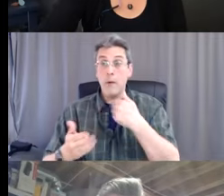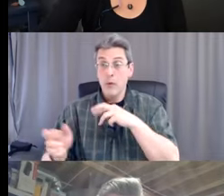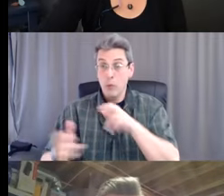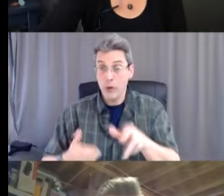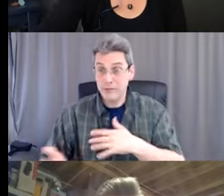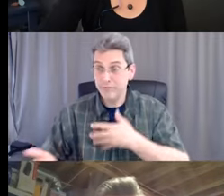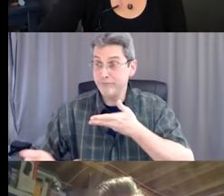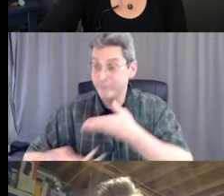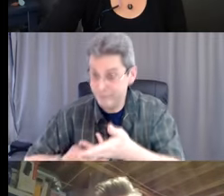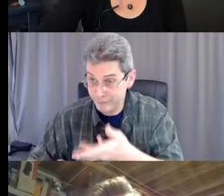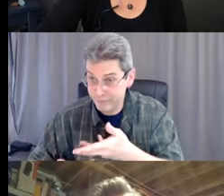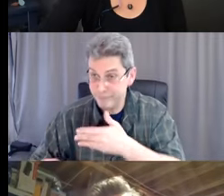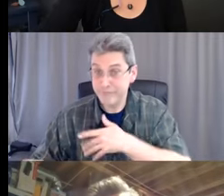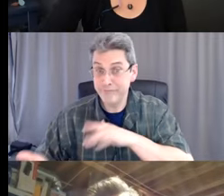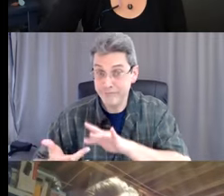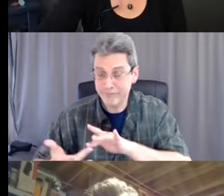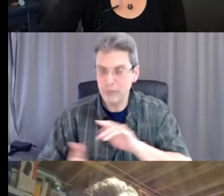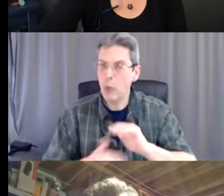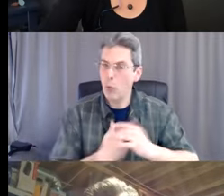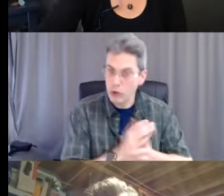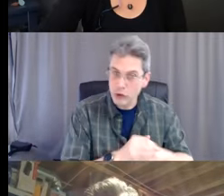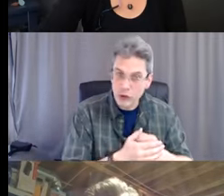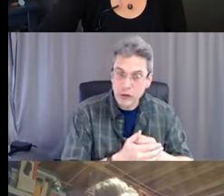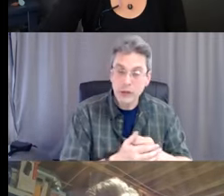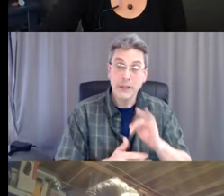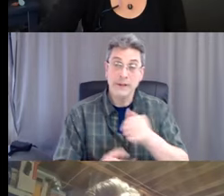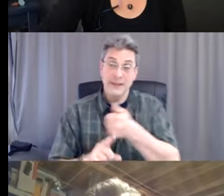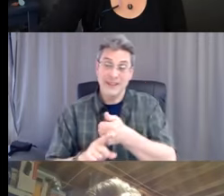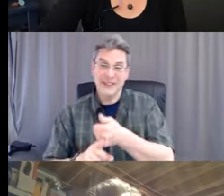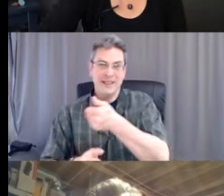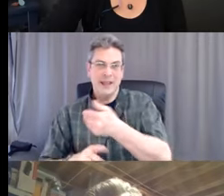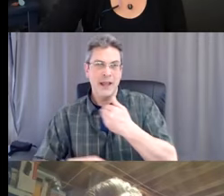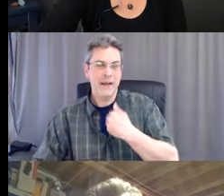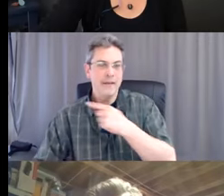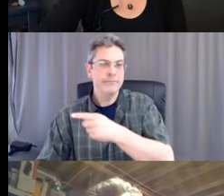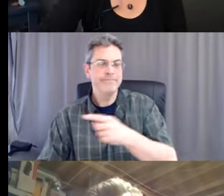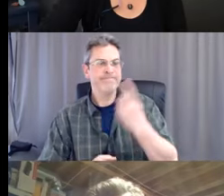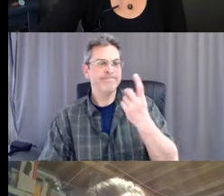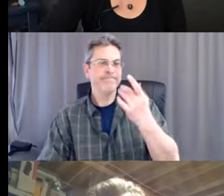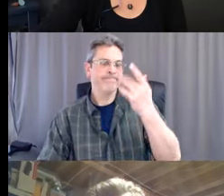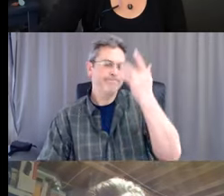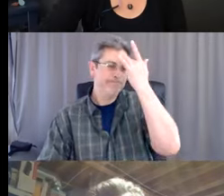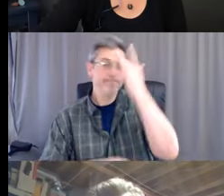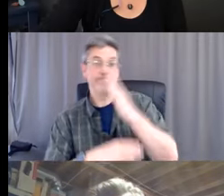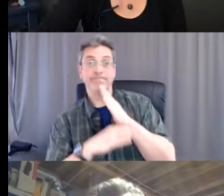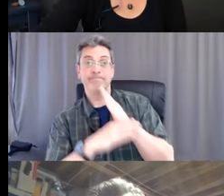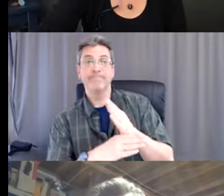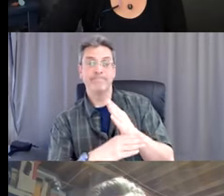Especially when you're dealing with immunocompromised individuals. Those may be on chemotherapy, radiation,